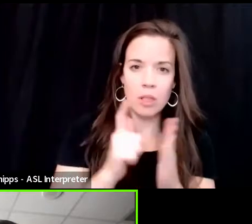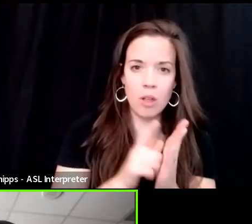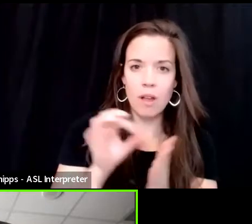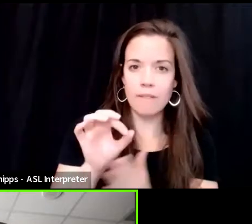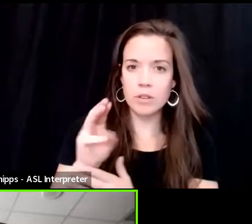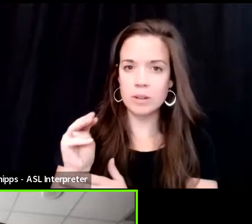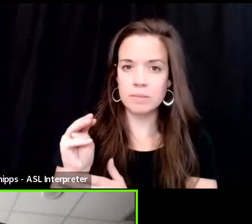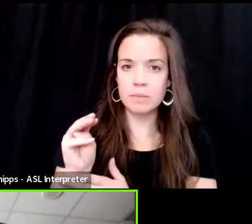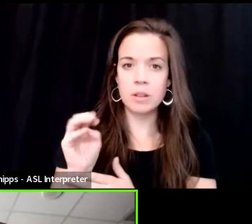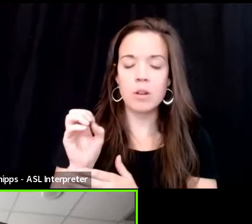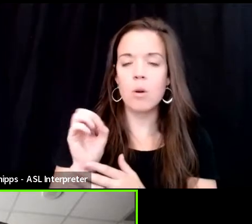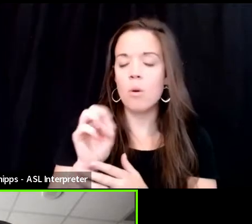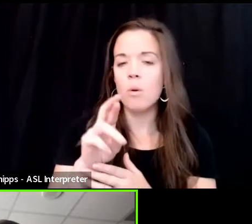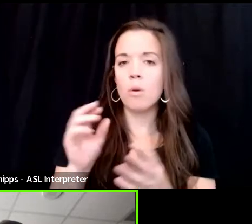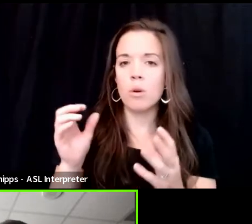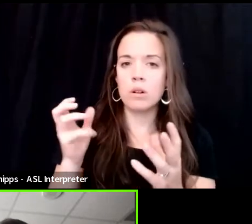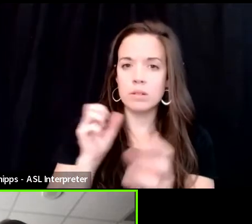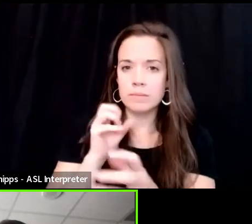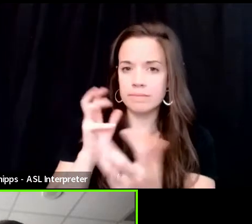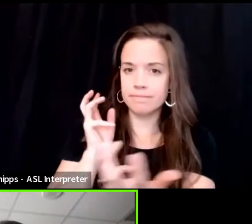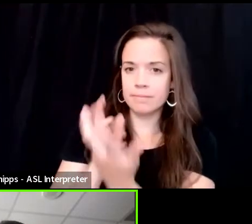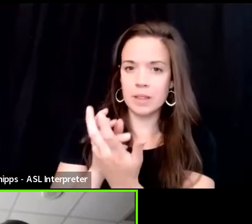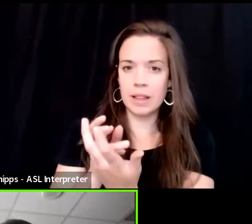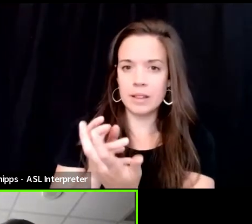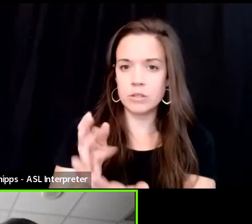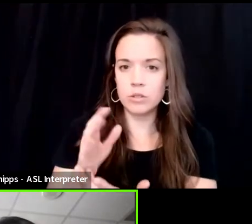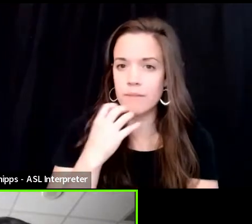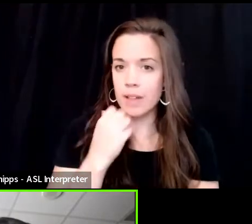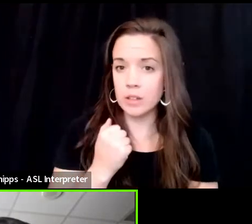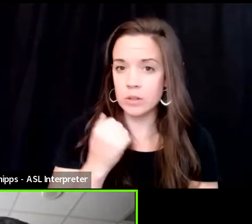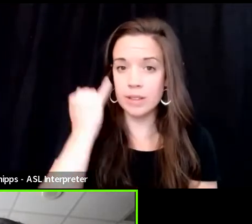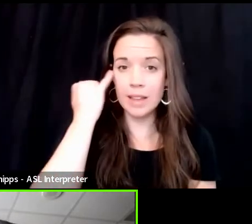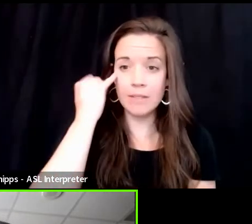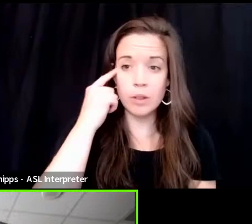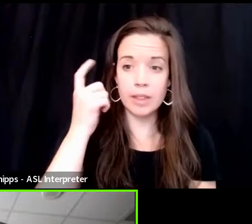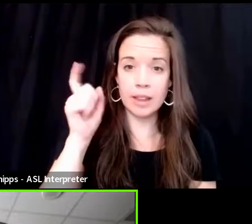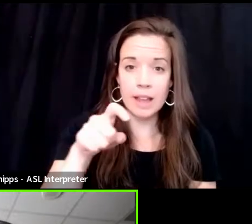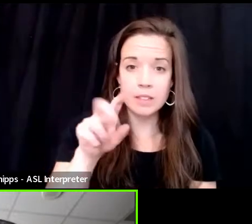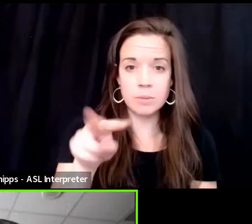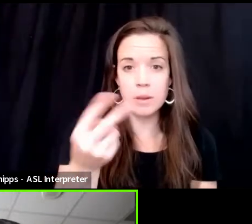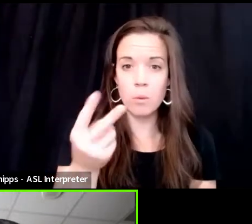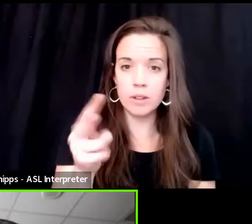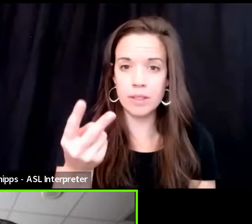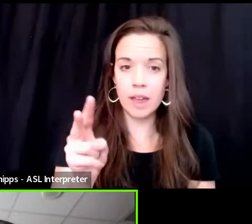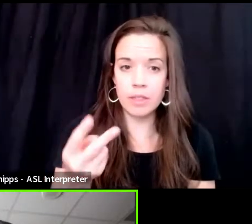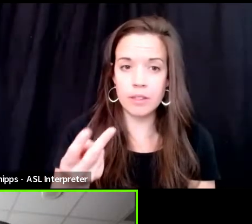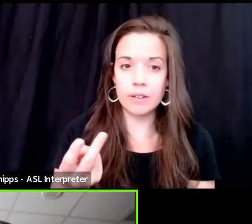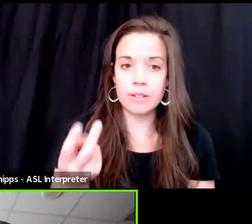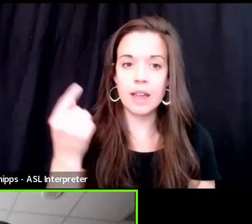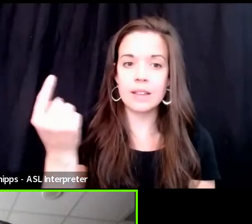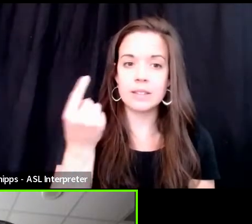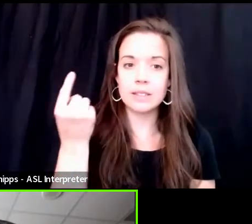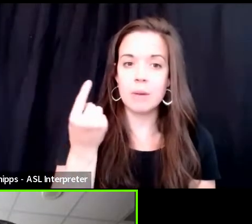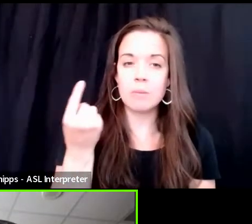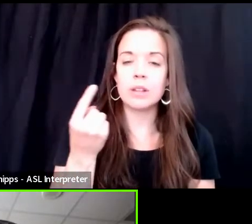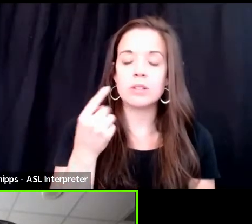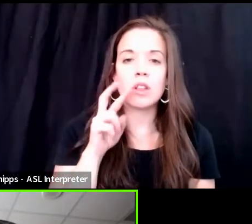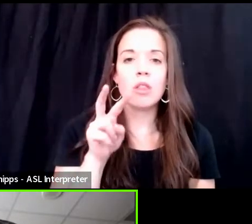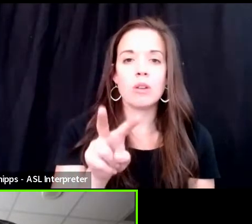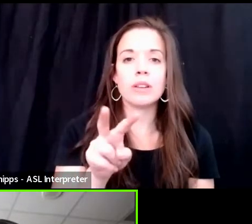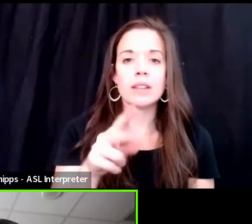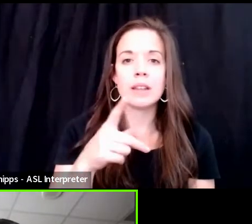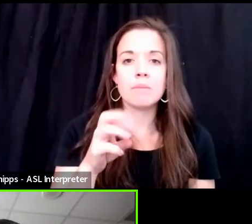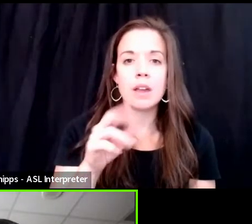that's more in line with your values, if in fact you think it has to be one or the other? As someone who's looking to paralegal upon